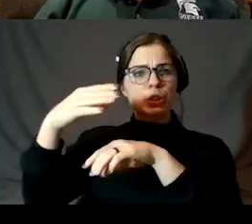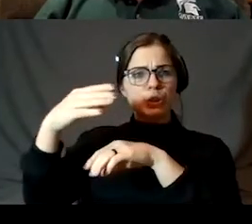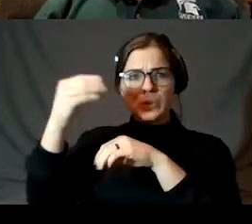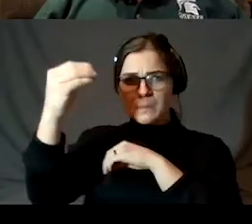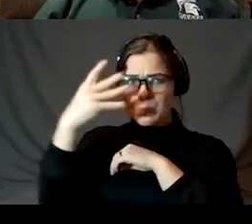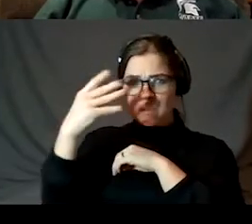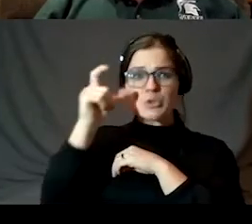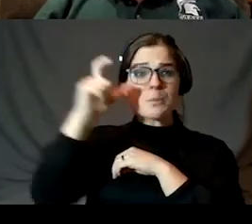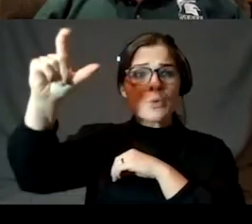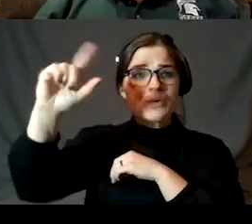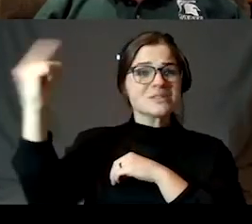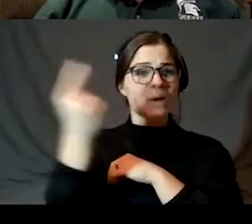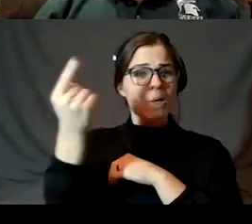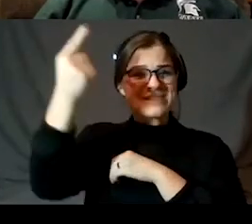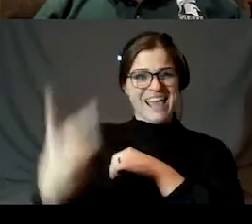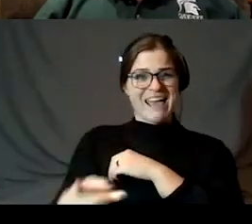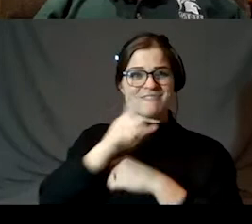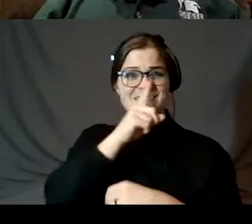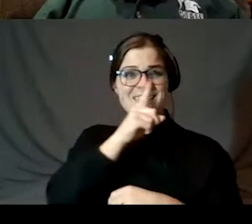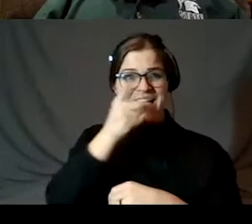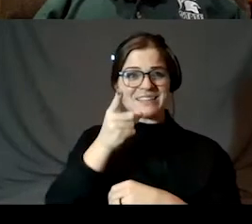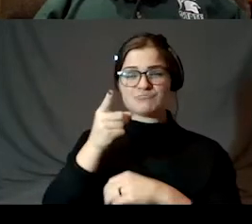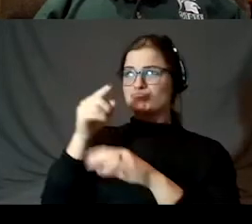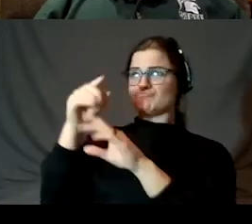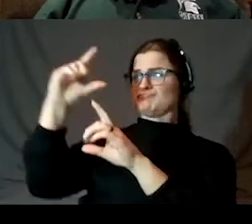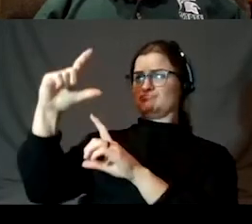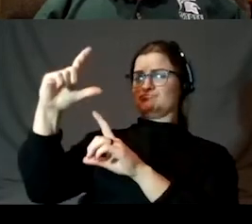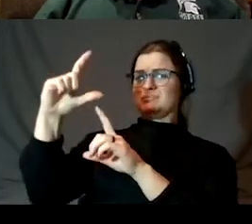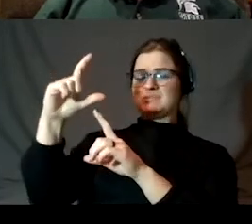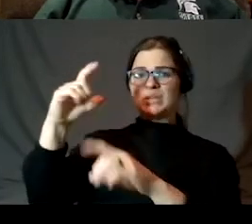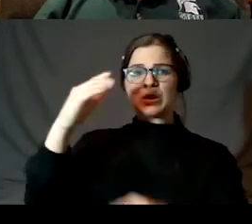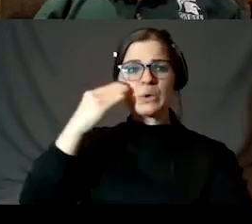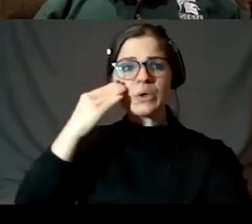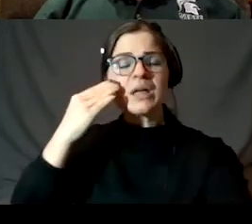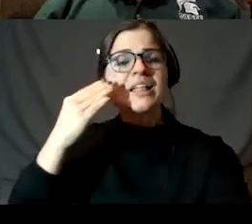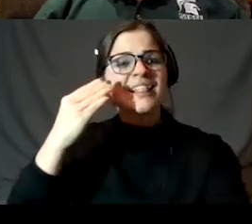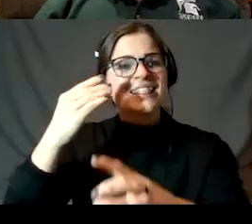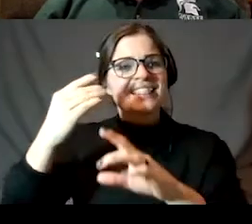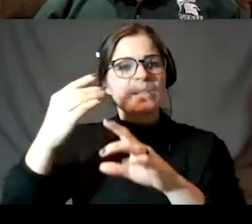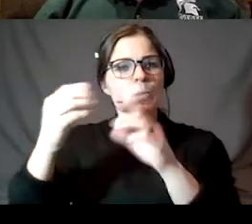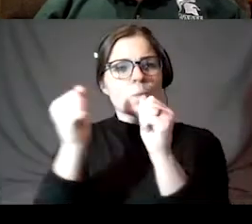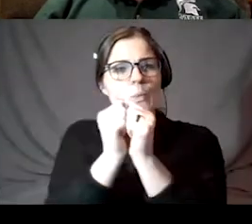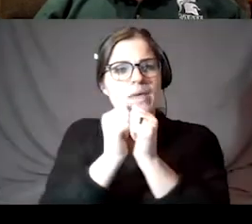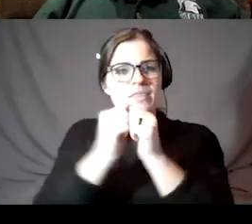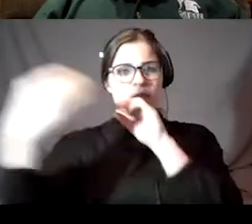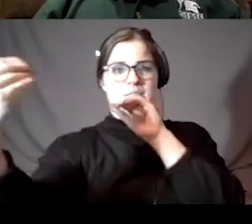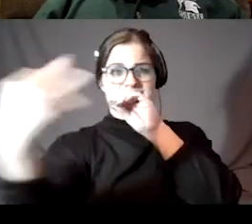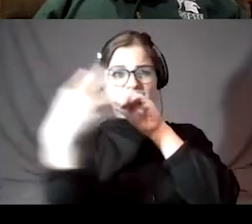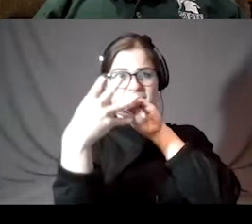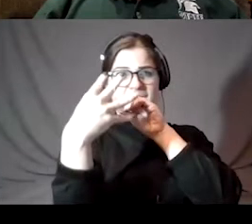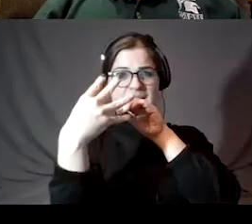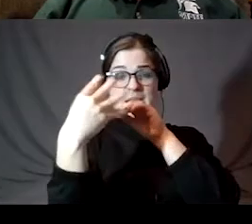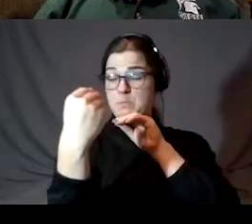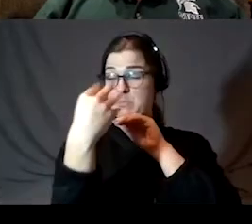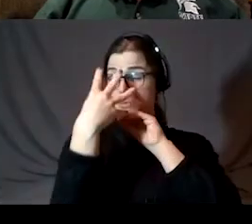just as is the sun or any other planet. The side facing the sun is lit, the side facing away is dark. When